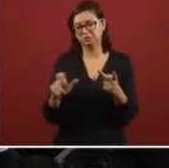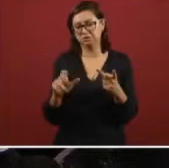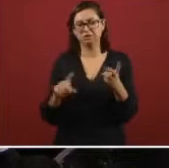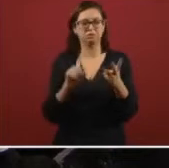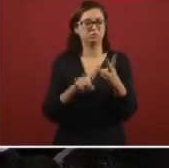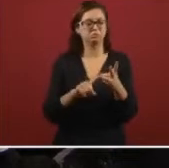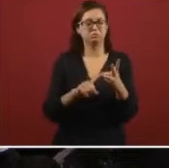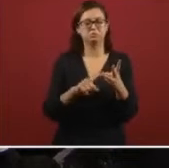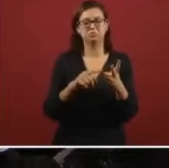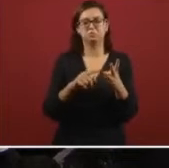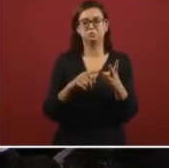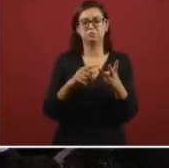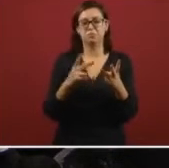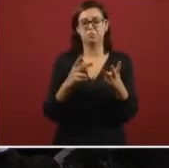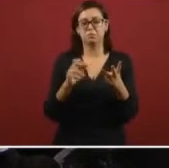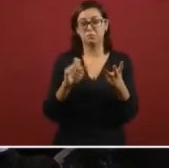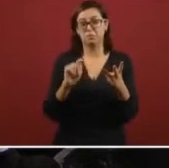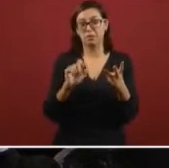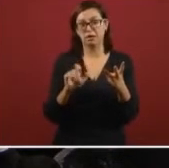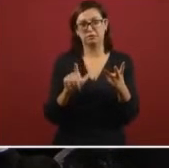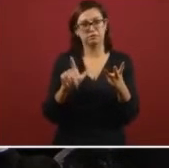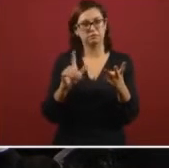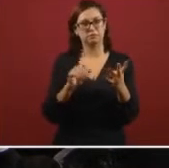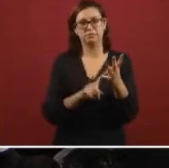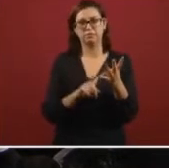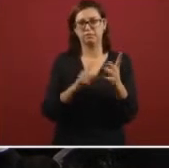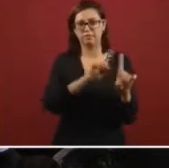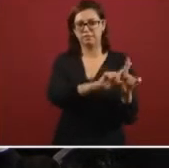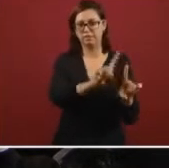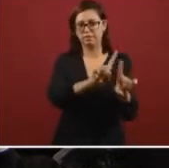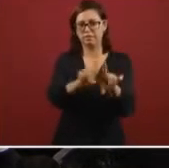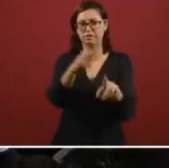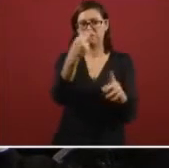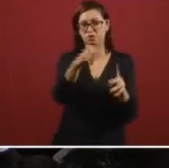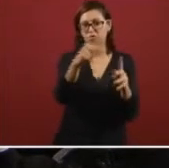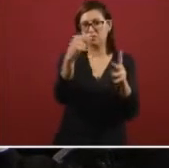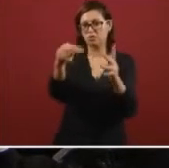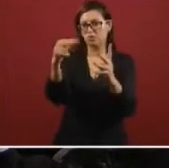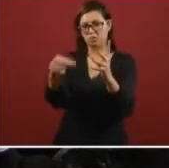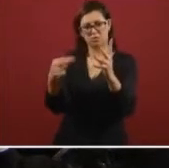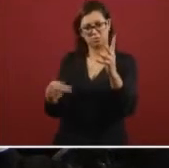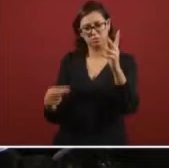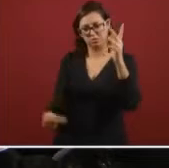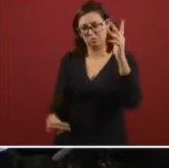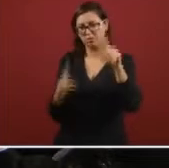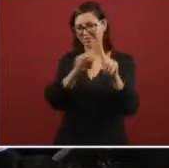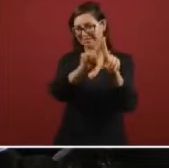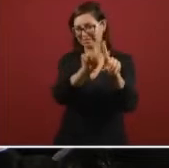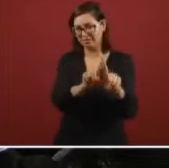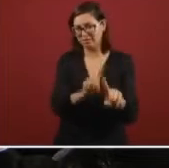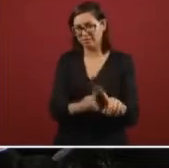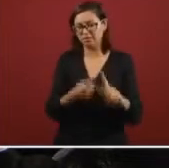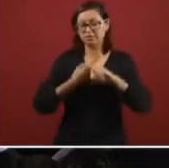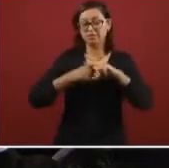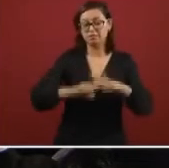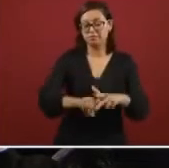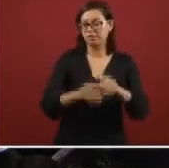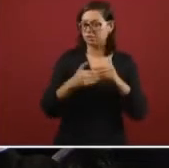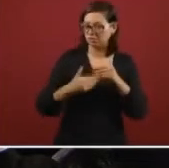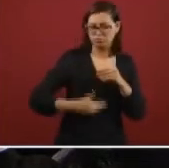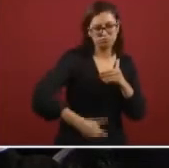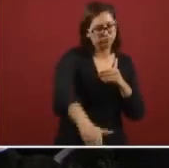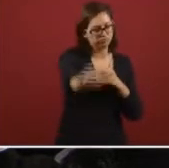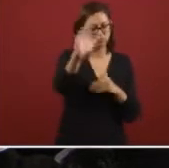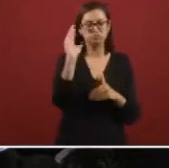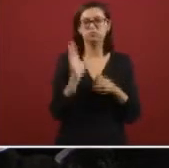so so he's naming all the ones that are going to come in they have indigenous names so they're very hard to pronounce